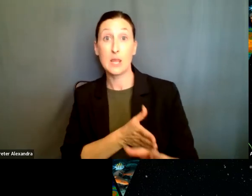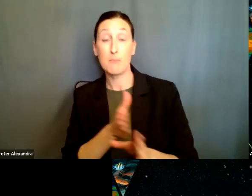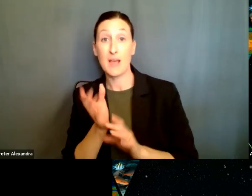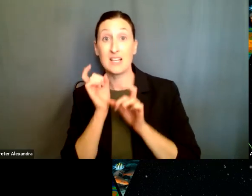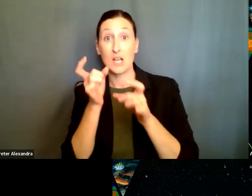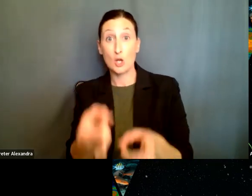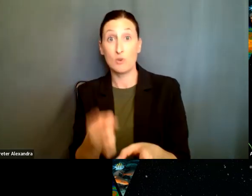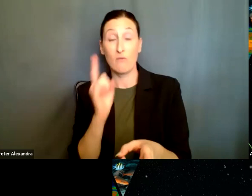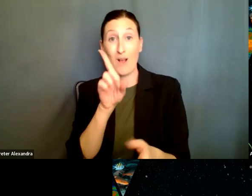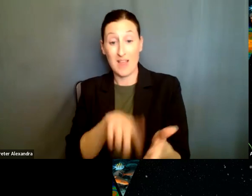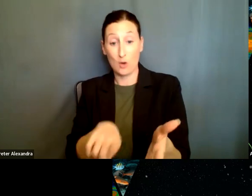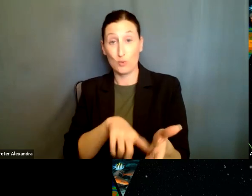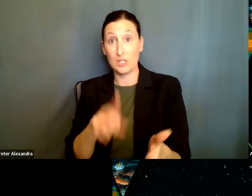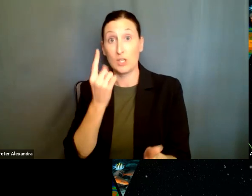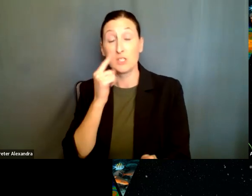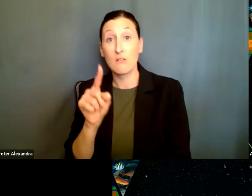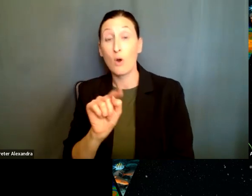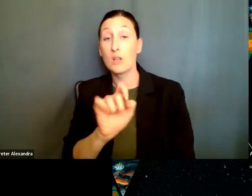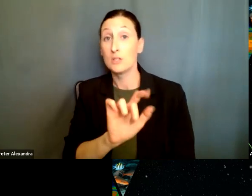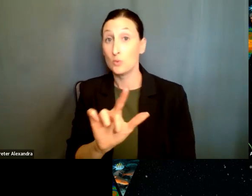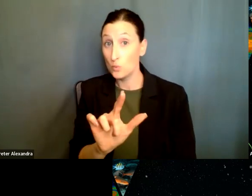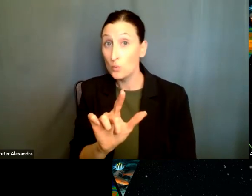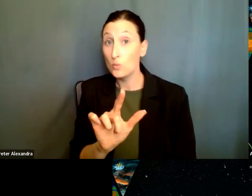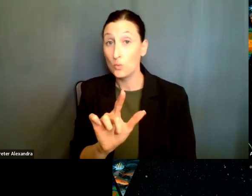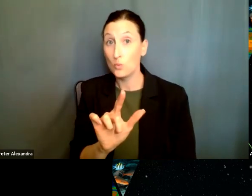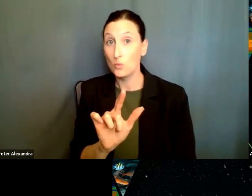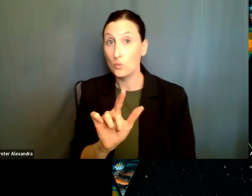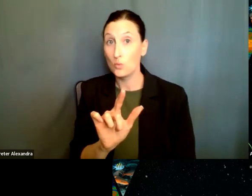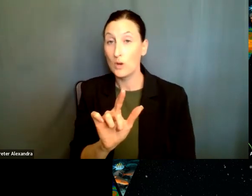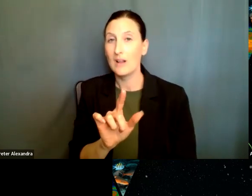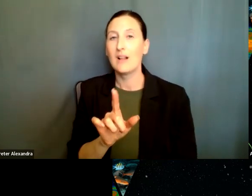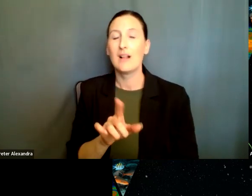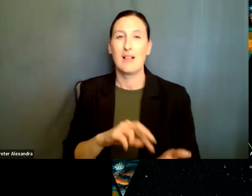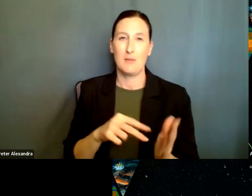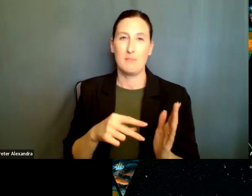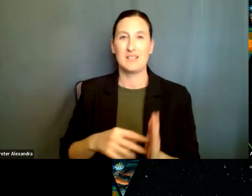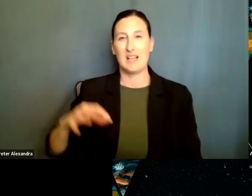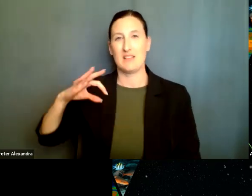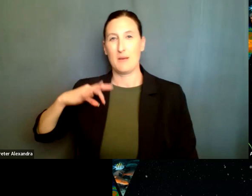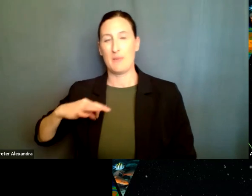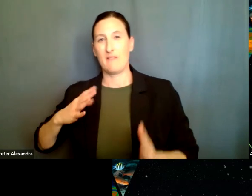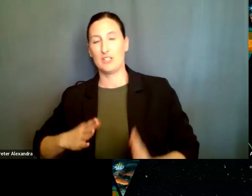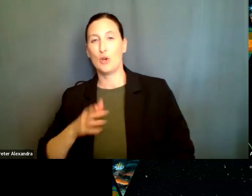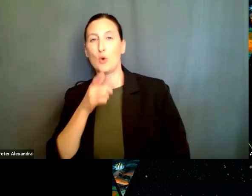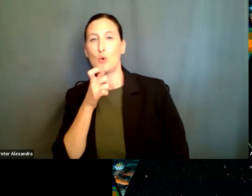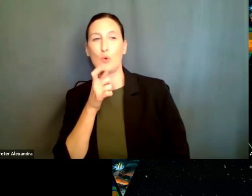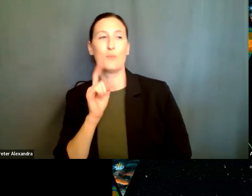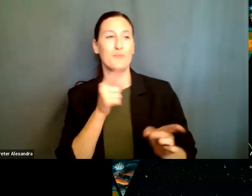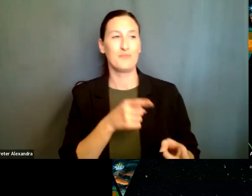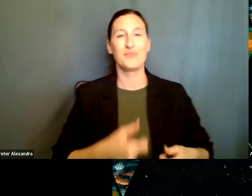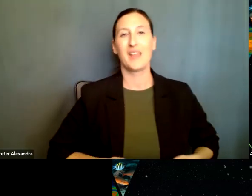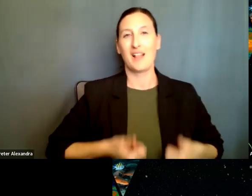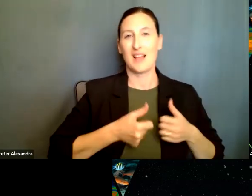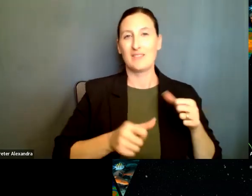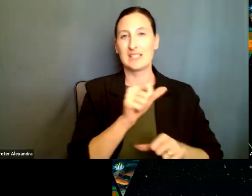research is going to be the tool, then the beneficiaries are going to be the life scientists. So you would go to the